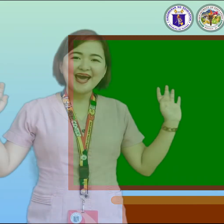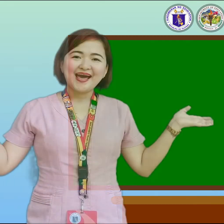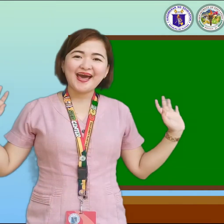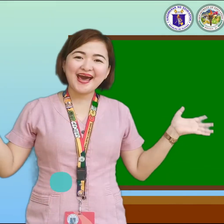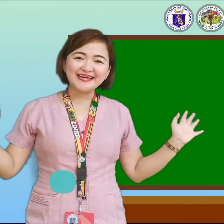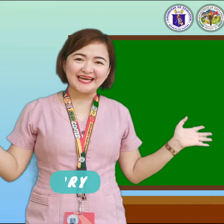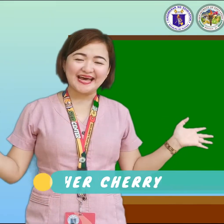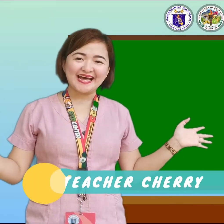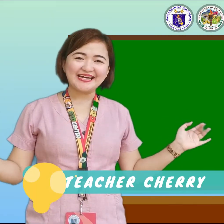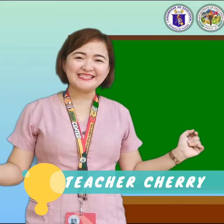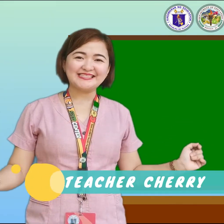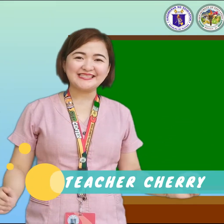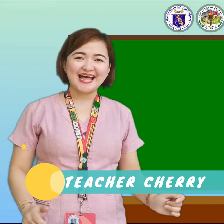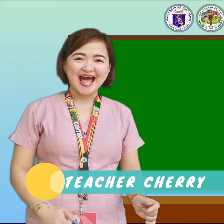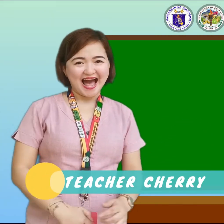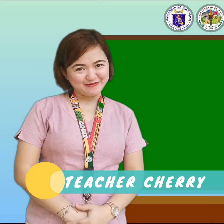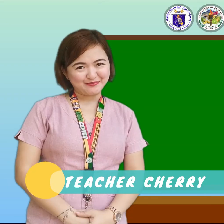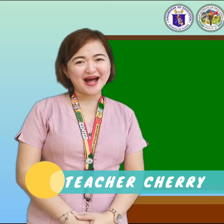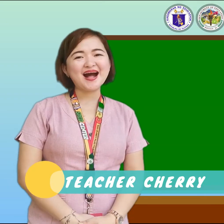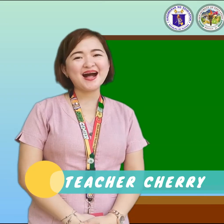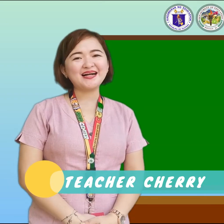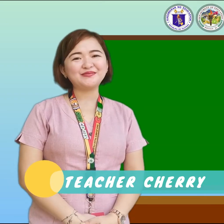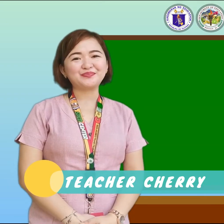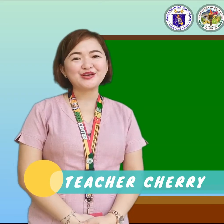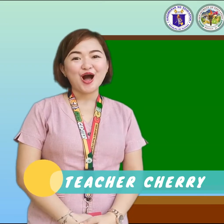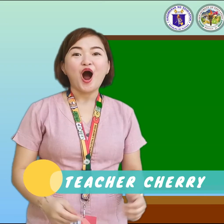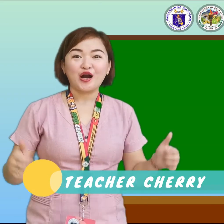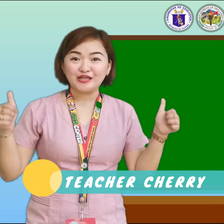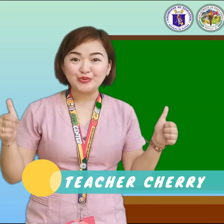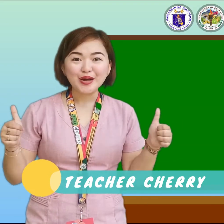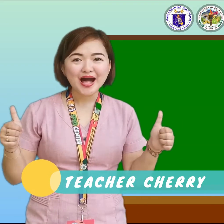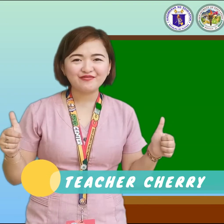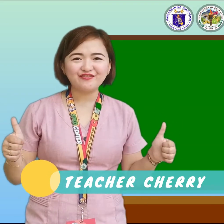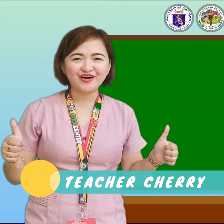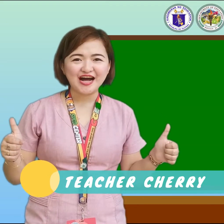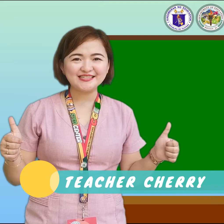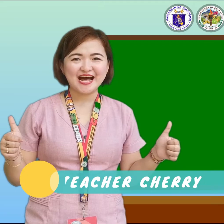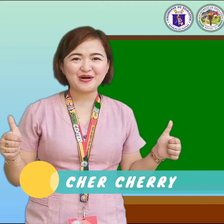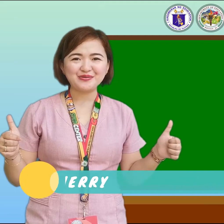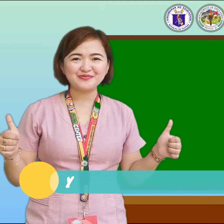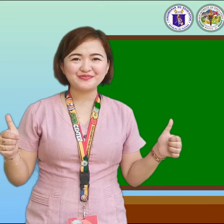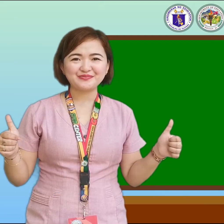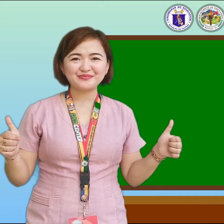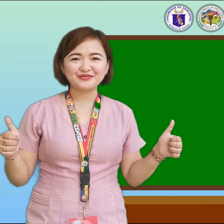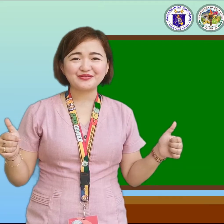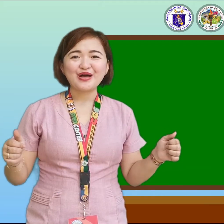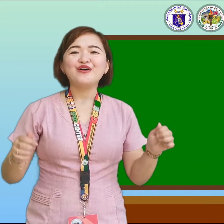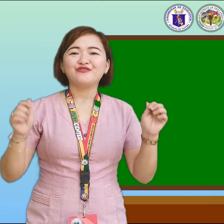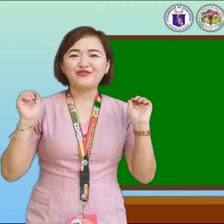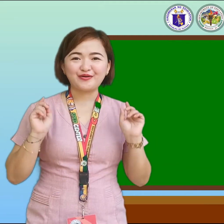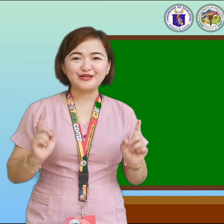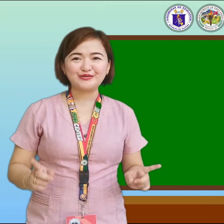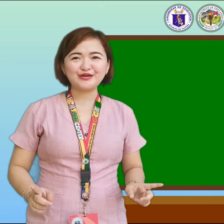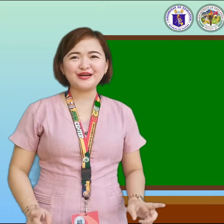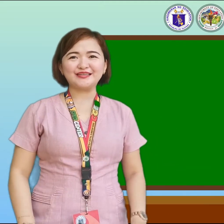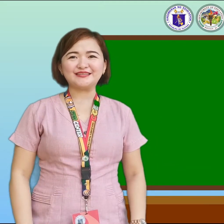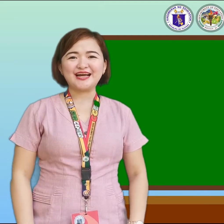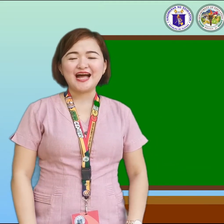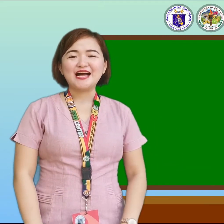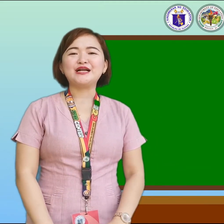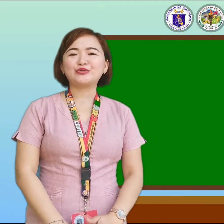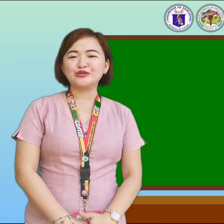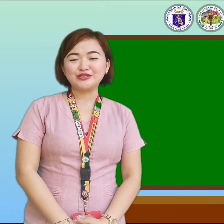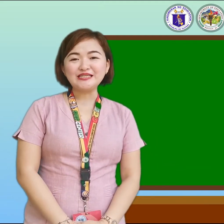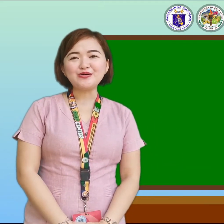Hey kids! I'm back! Are you having fun now? Very good